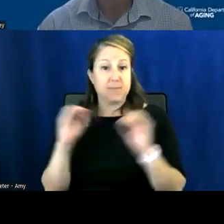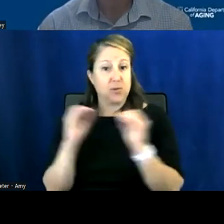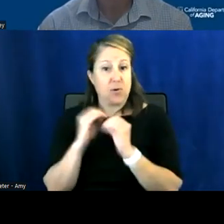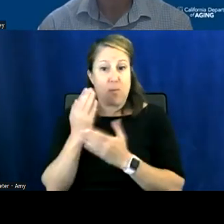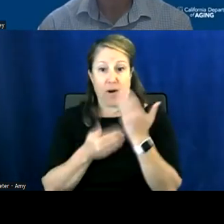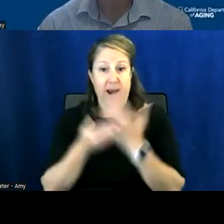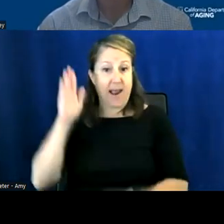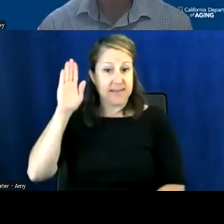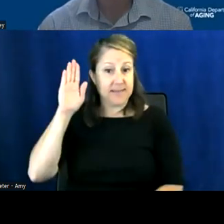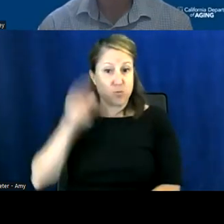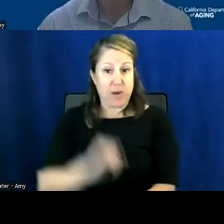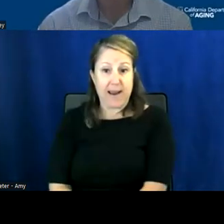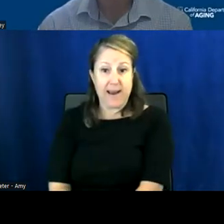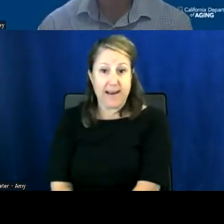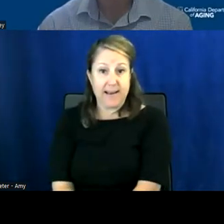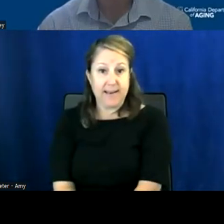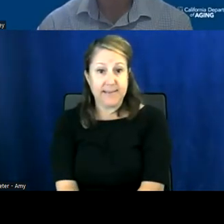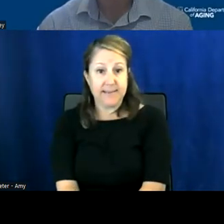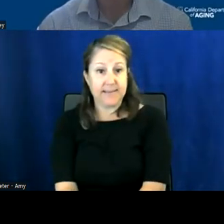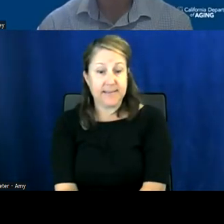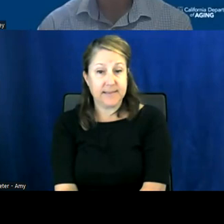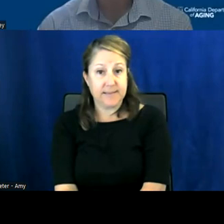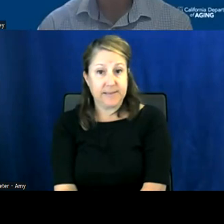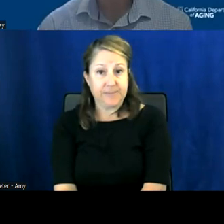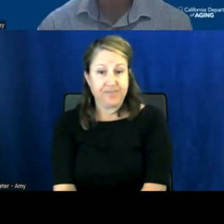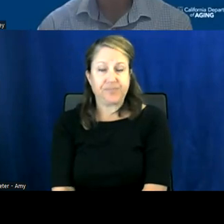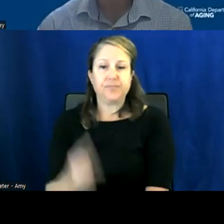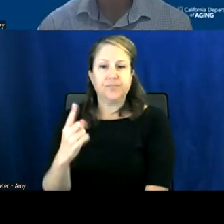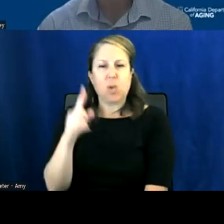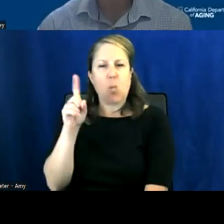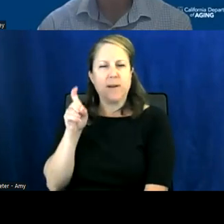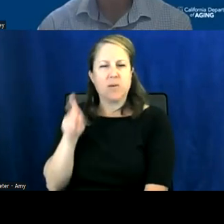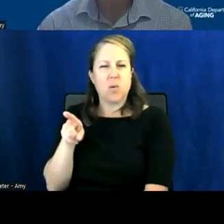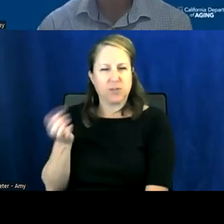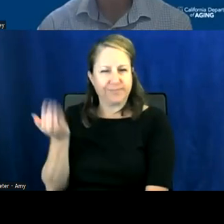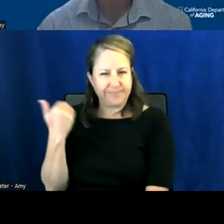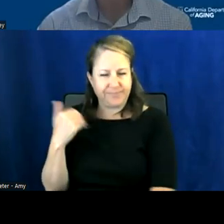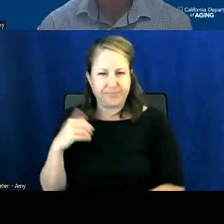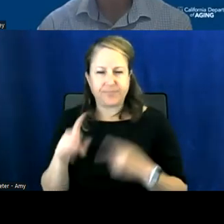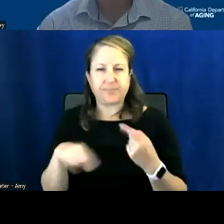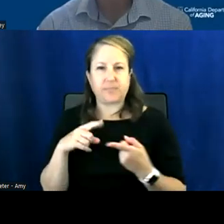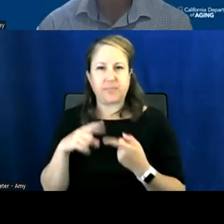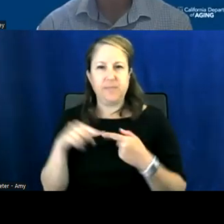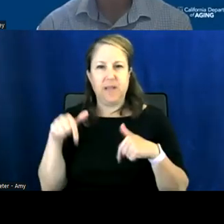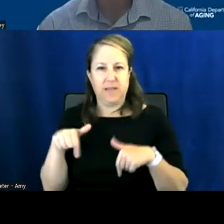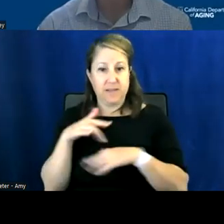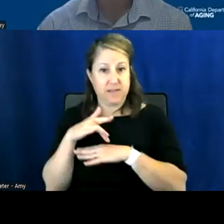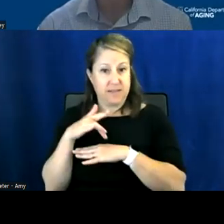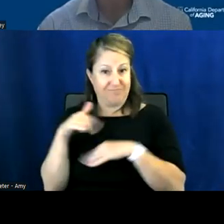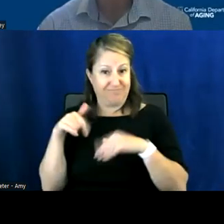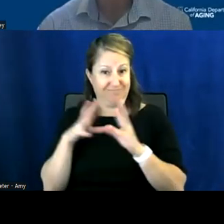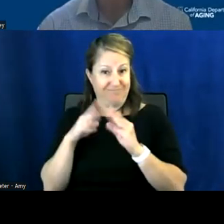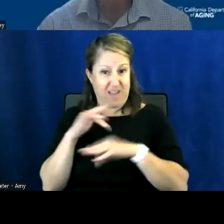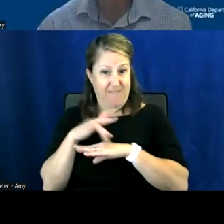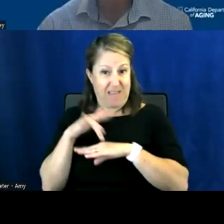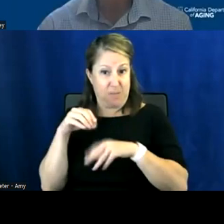raised um in the participants um there was a question about uh this being available in spanish um